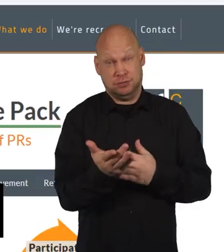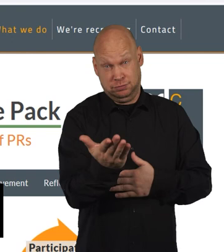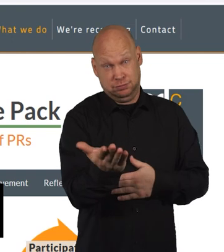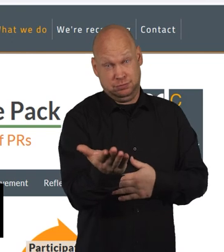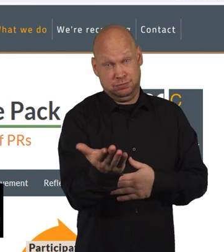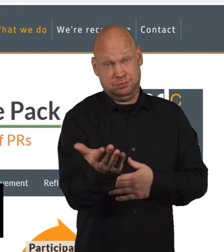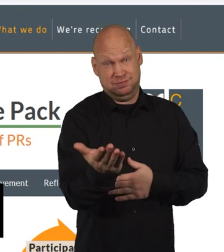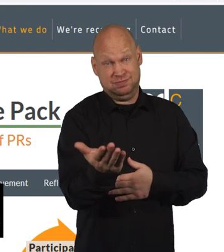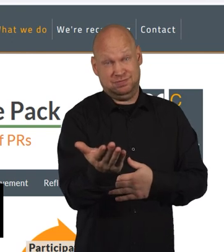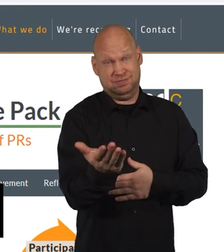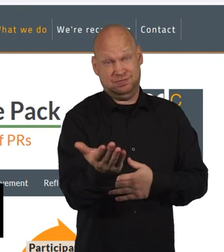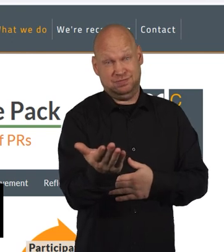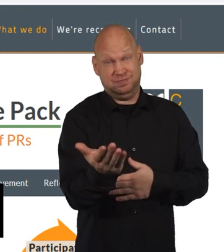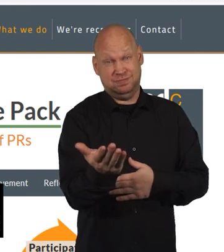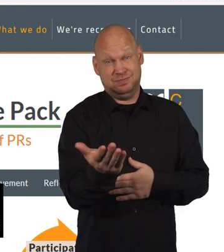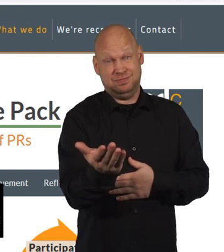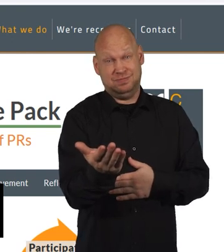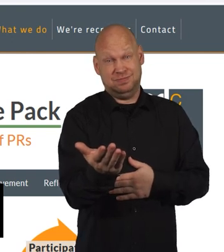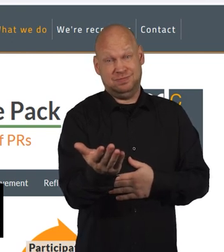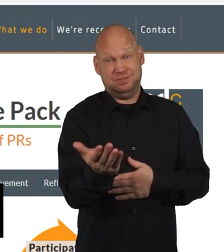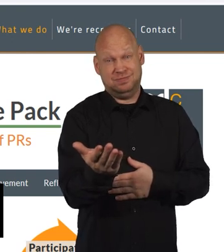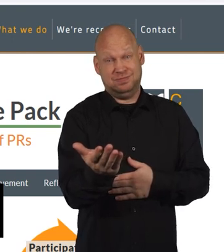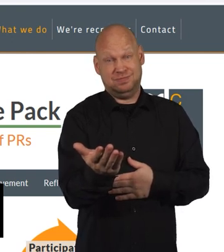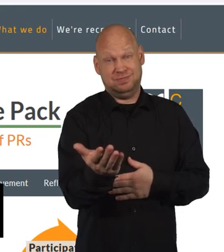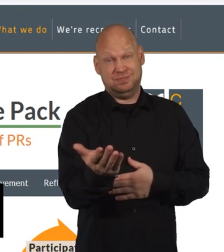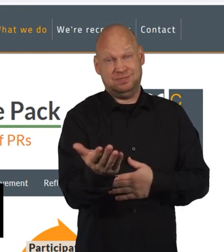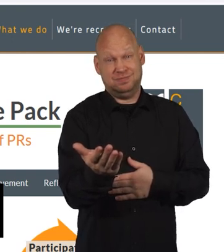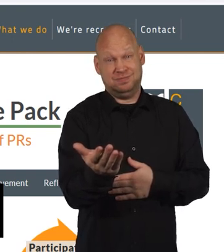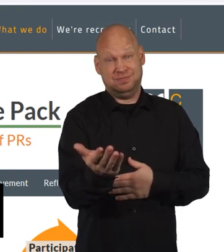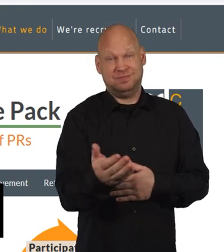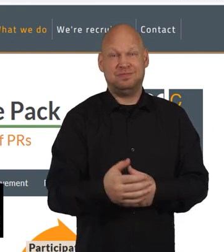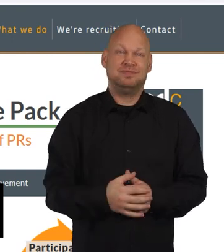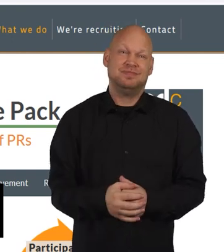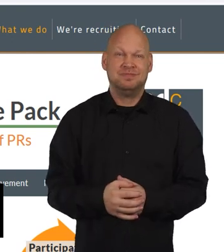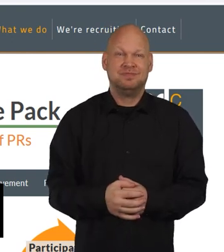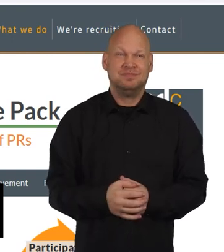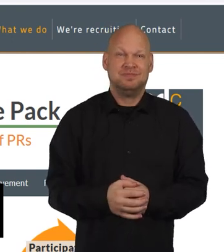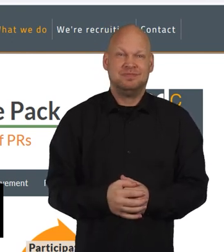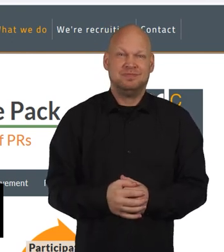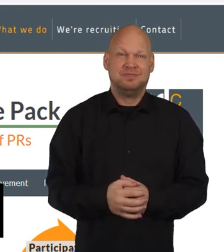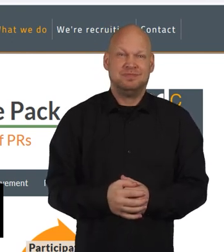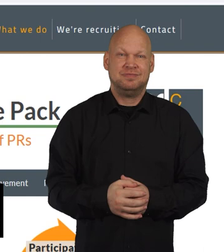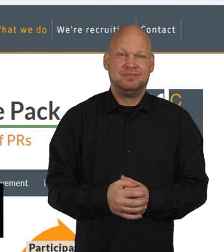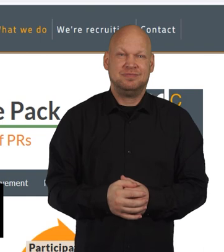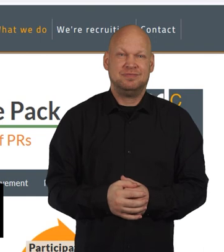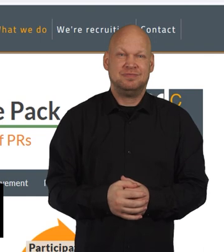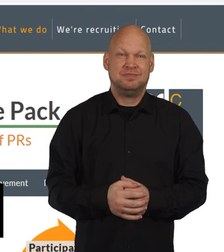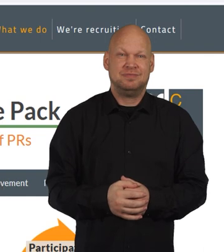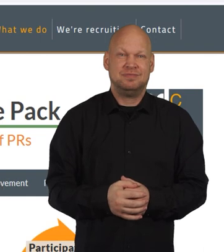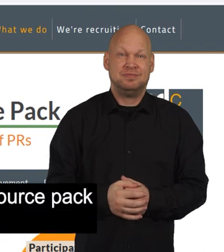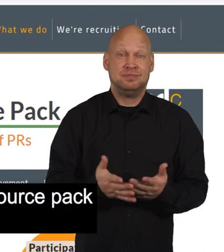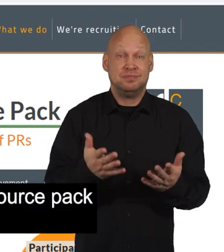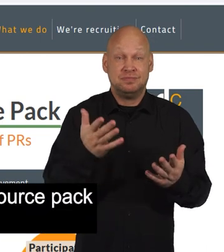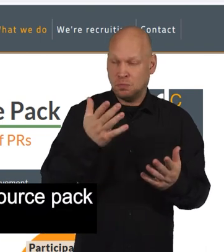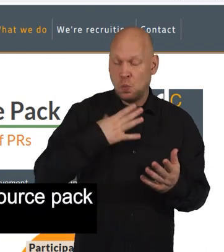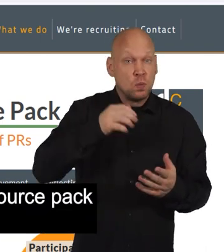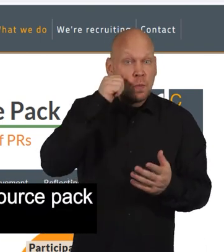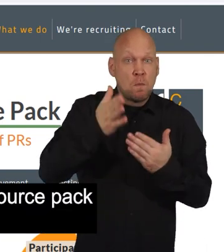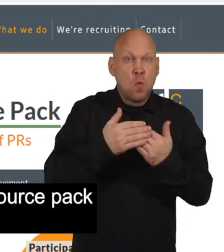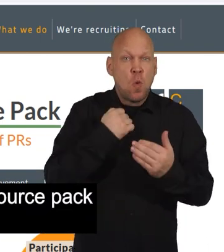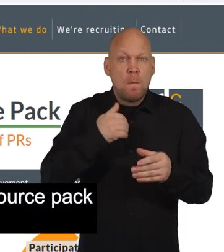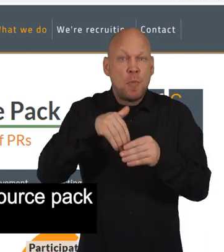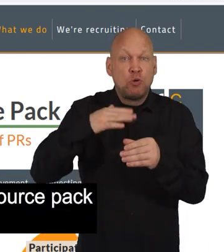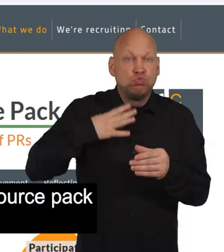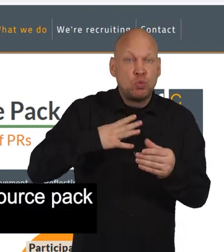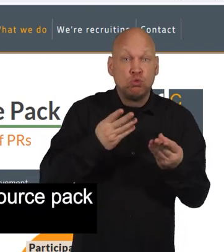.scdc.org.uk forward slash participation hyphen requests. And there you'll